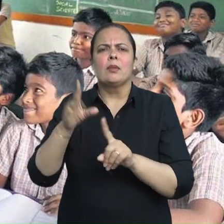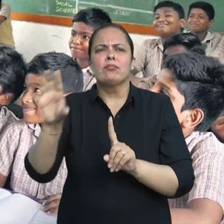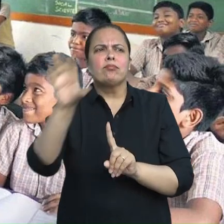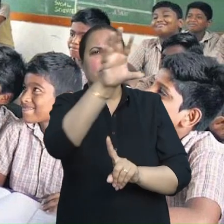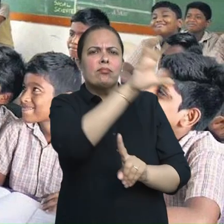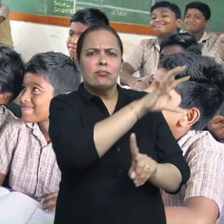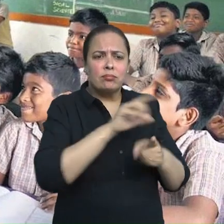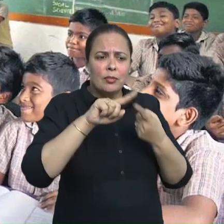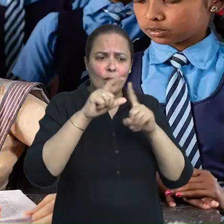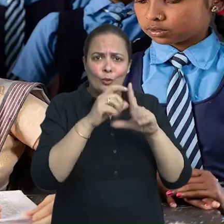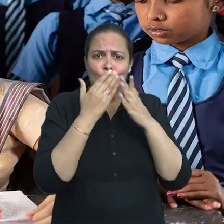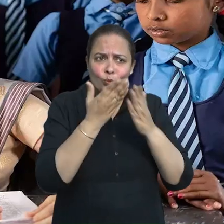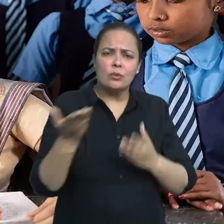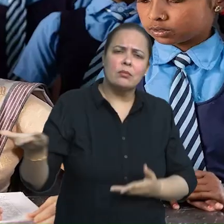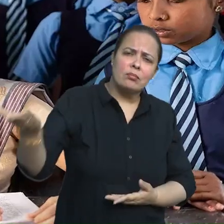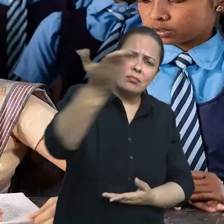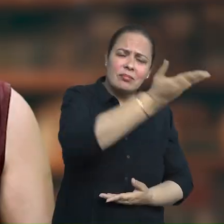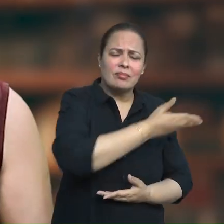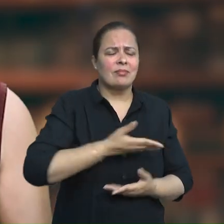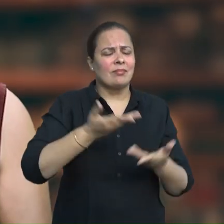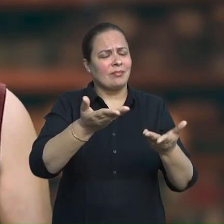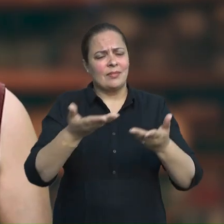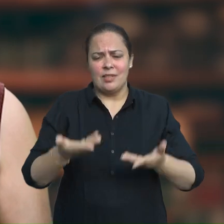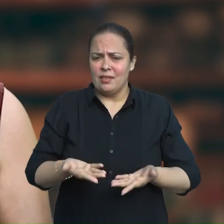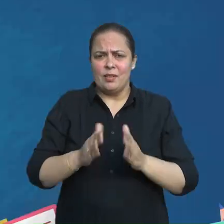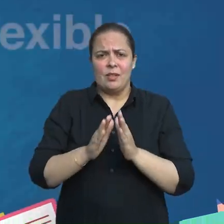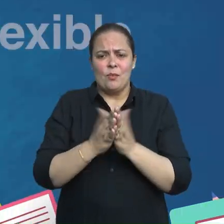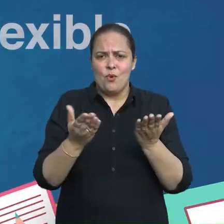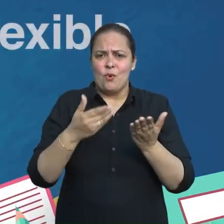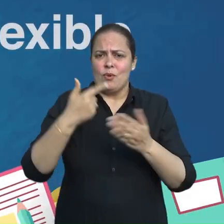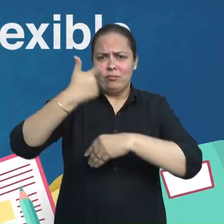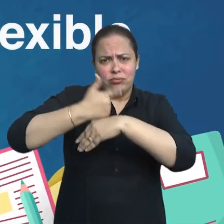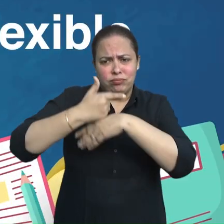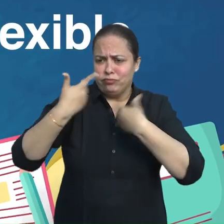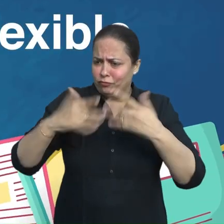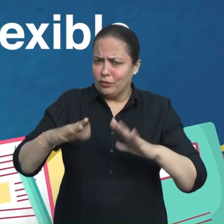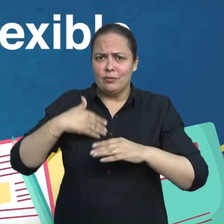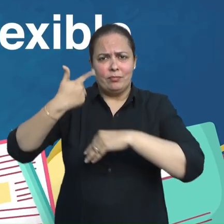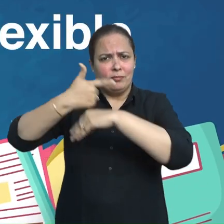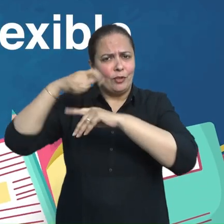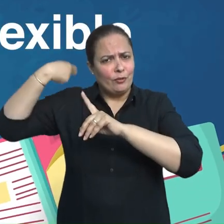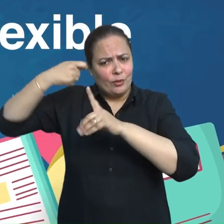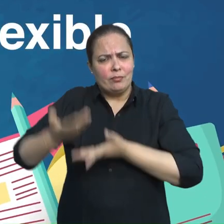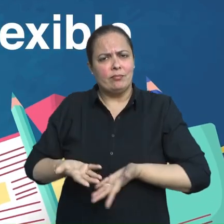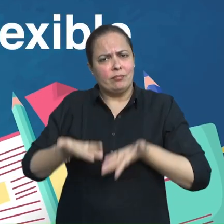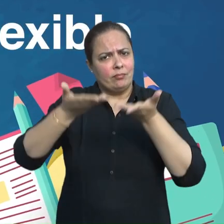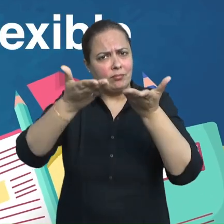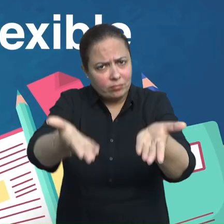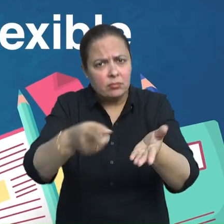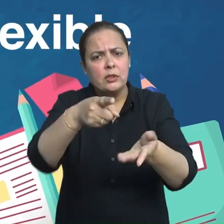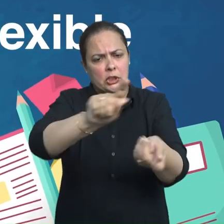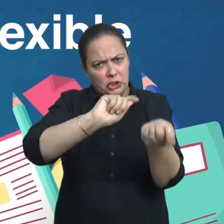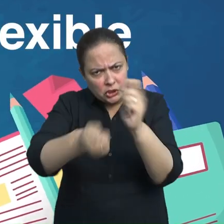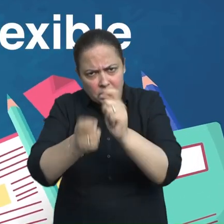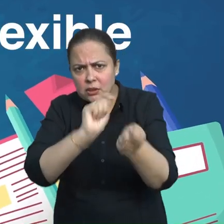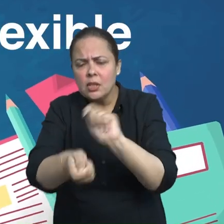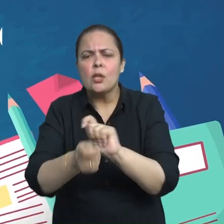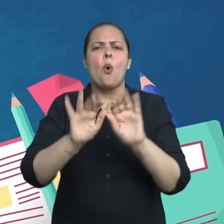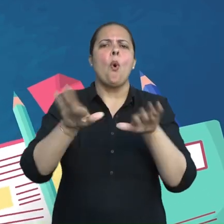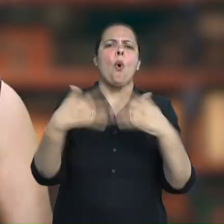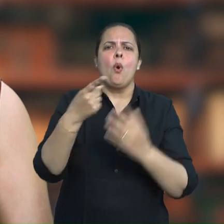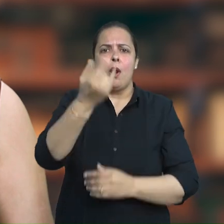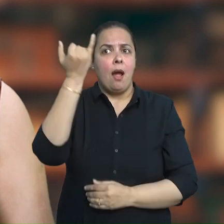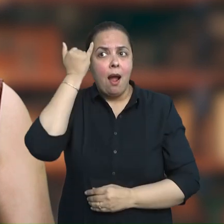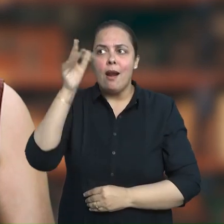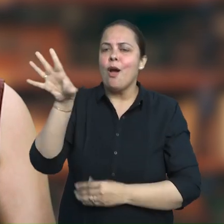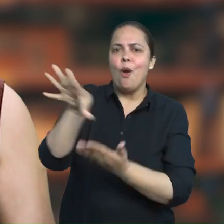and union territories are free to adopt, adapt or develop them afresh as per their needs.